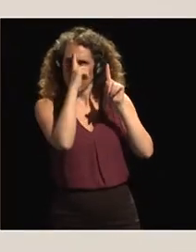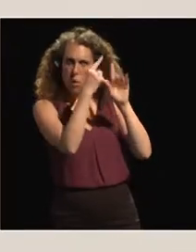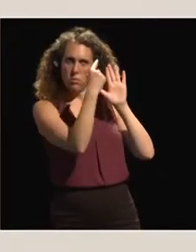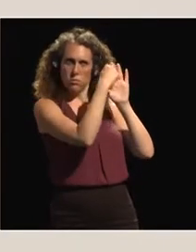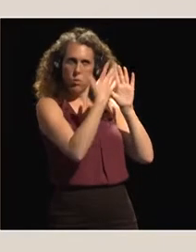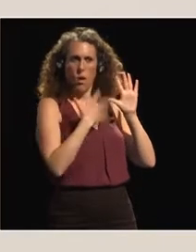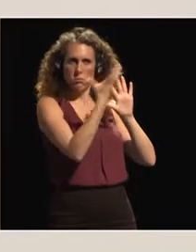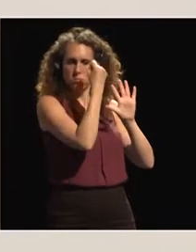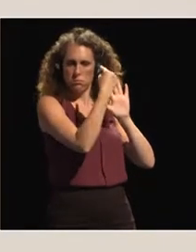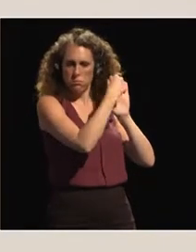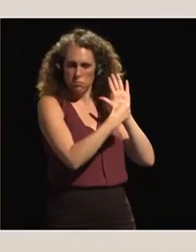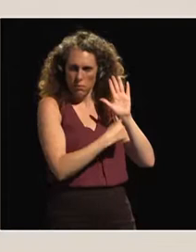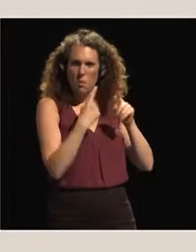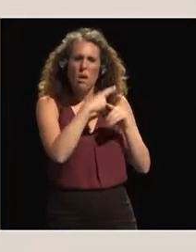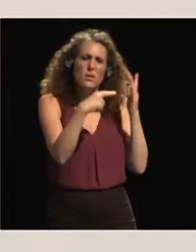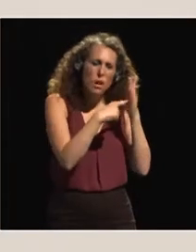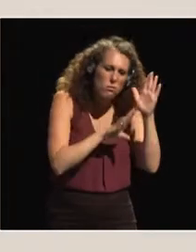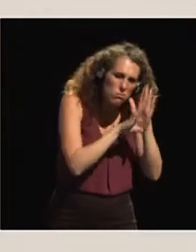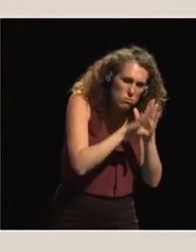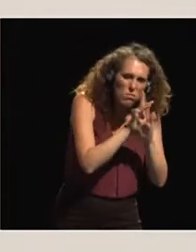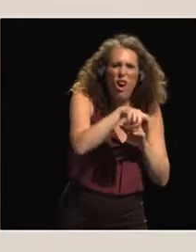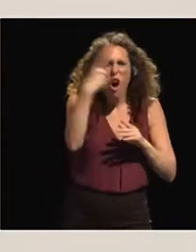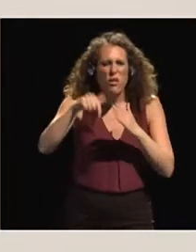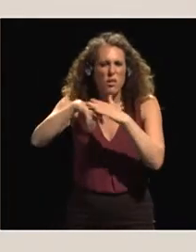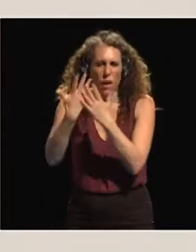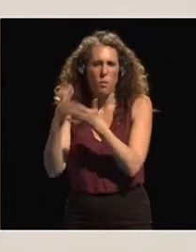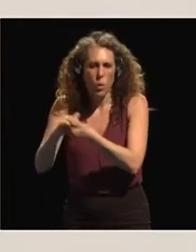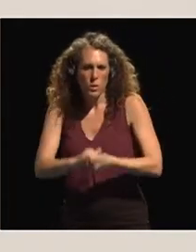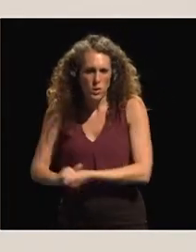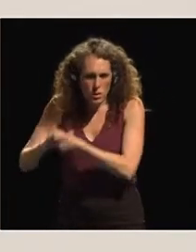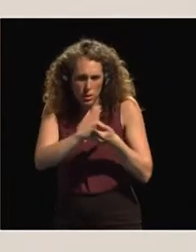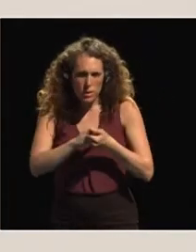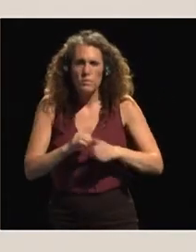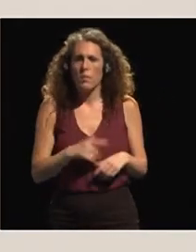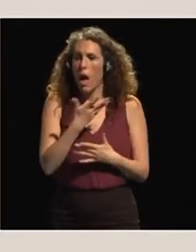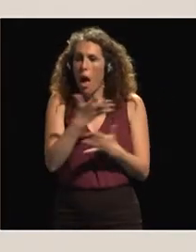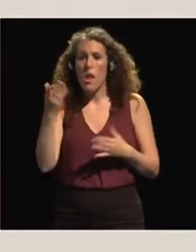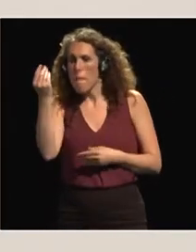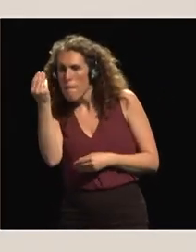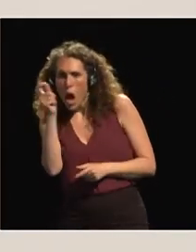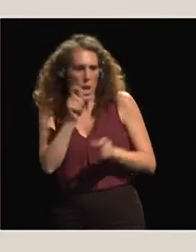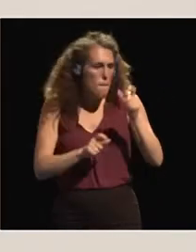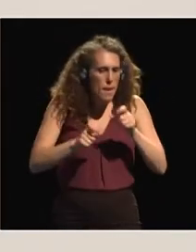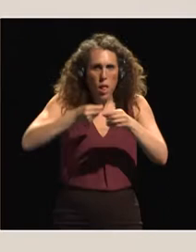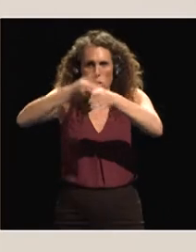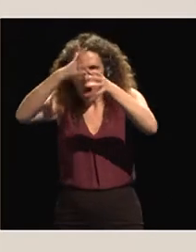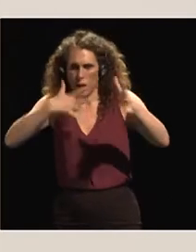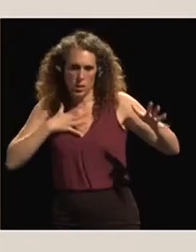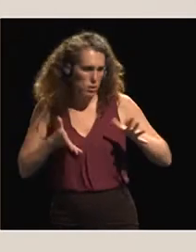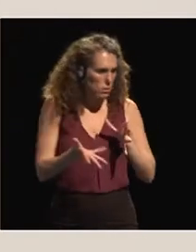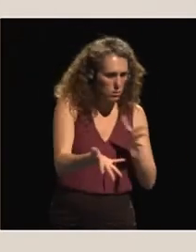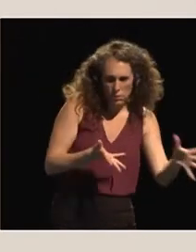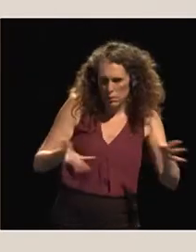technical institutions and development organizations. We mobilize resources for the implementation